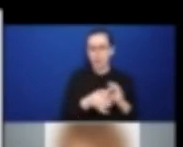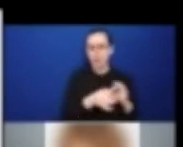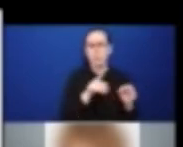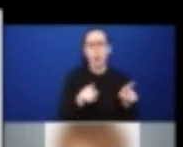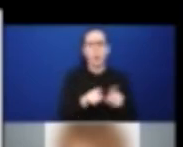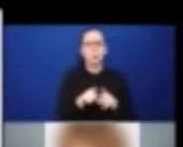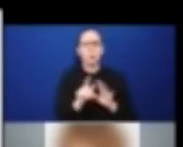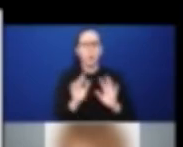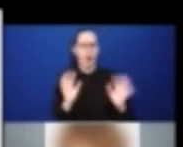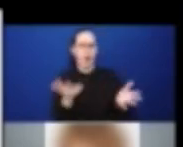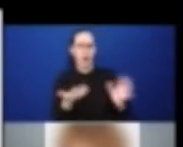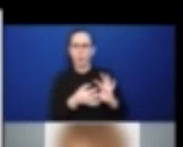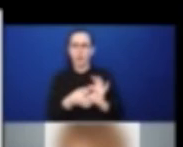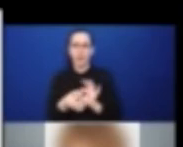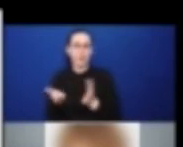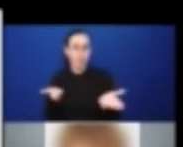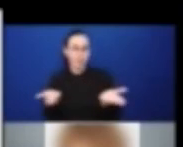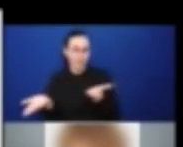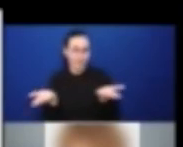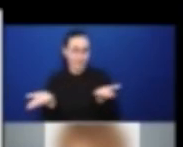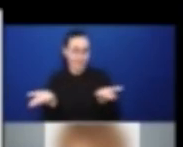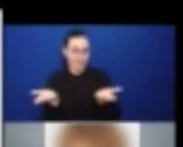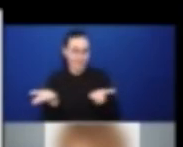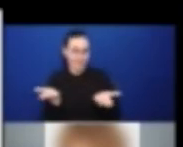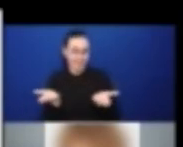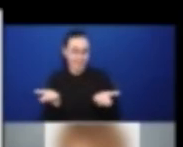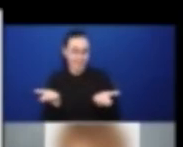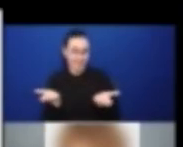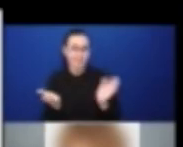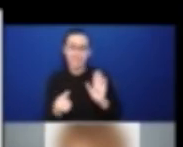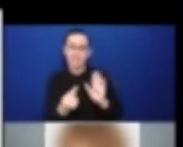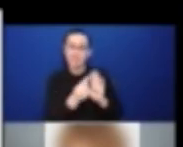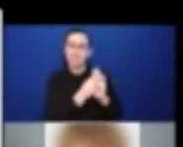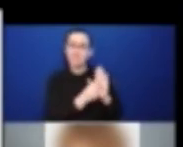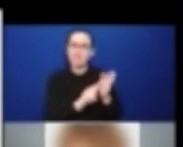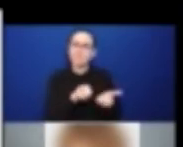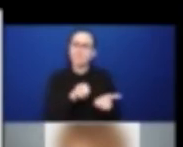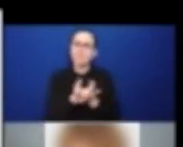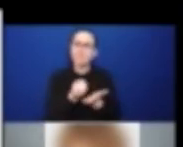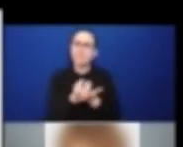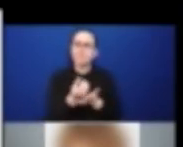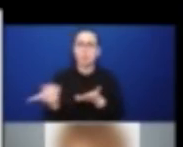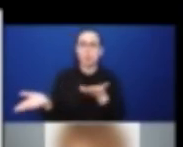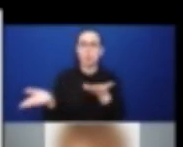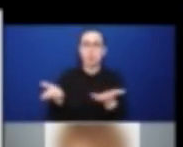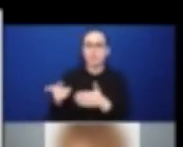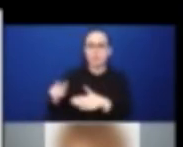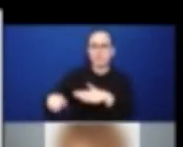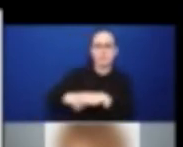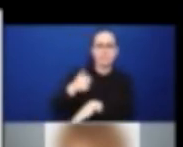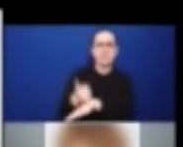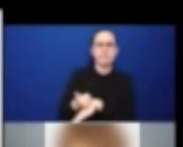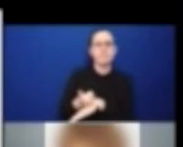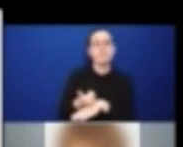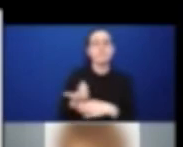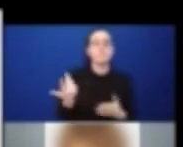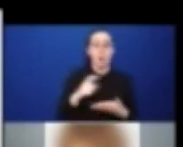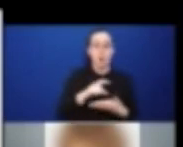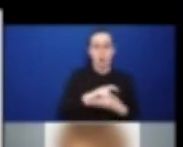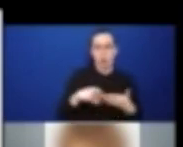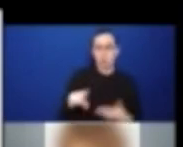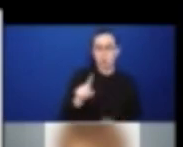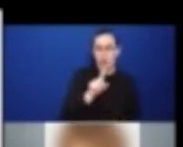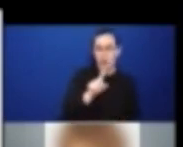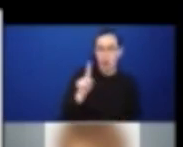guidance for different services to be structured. Examples are from Article 11, so students with